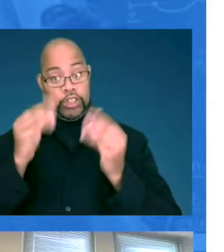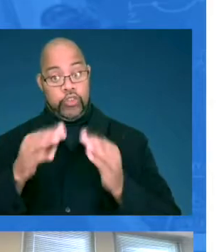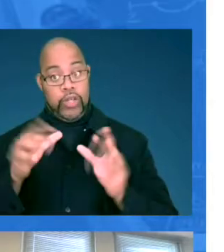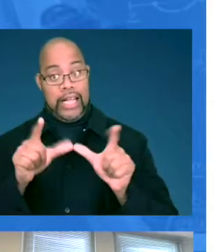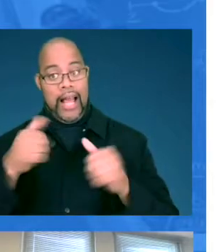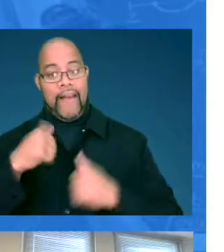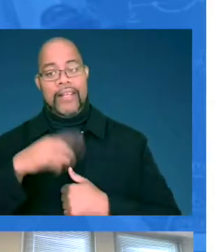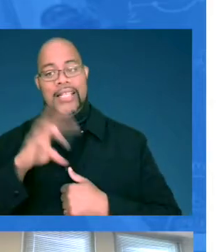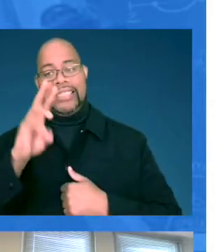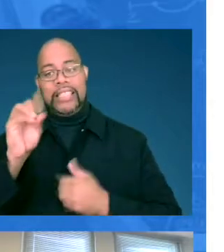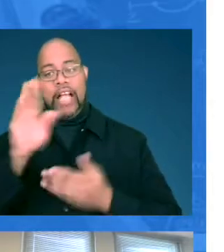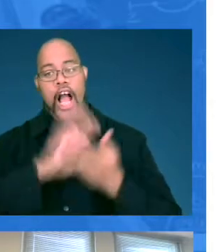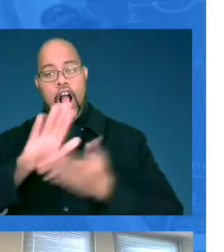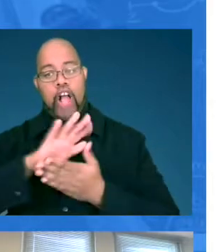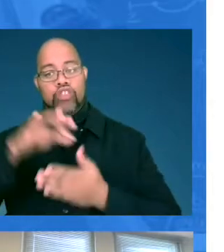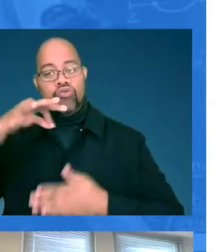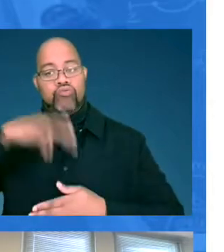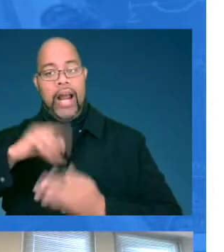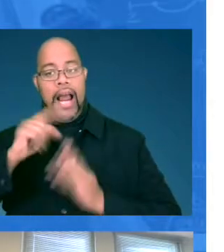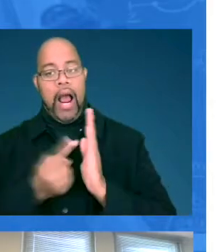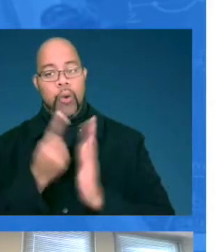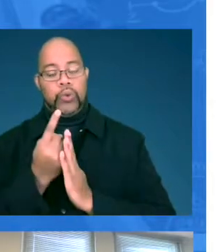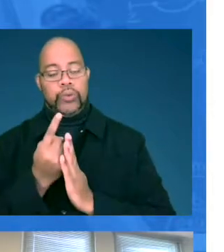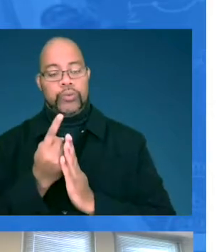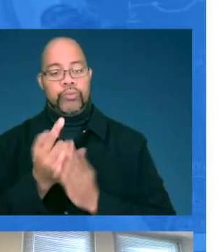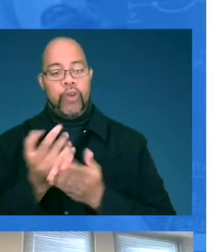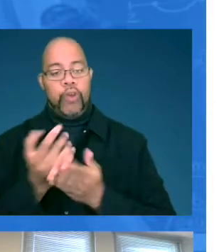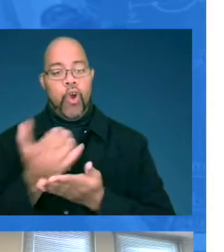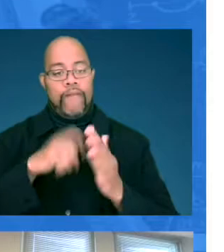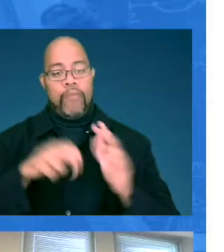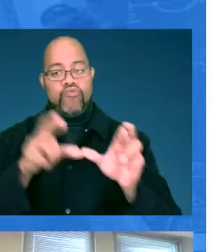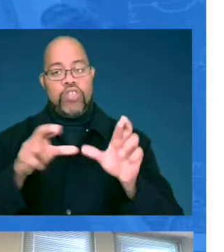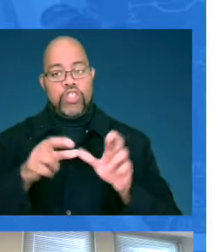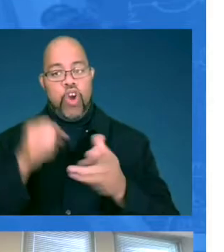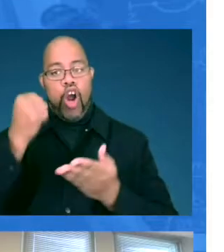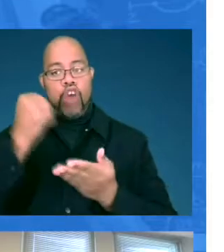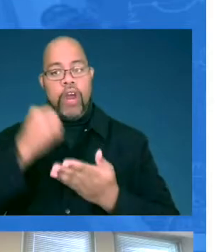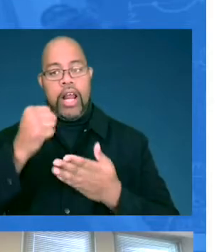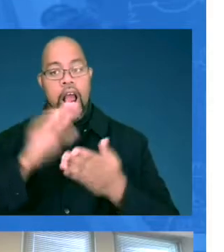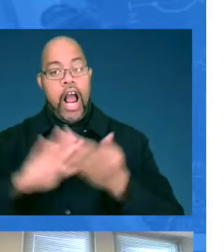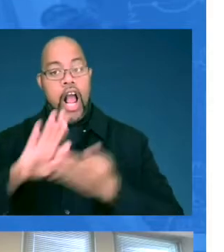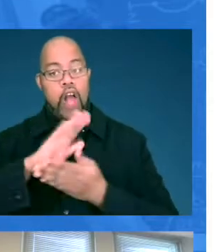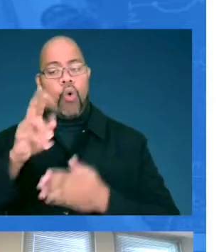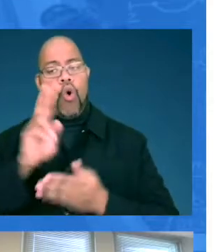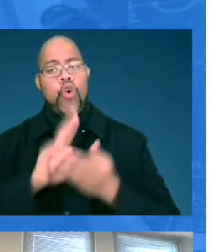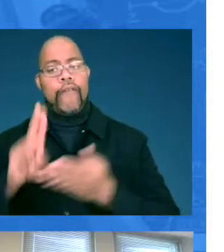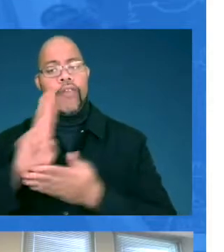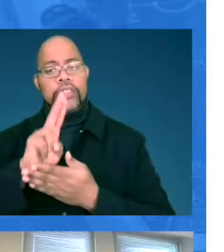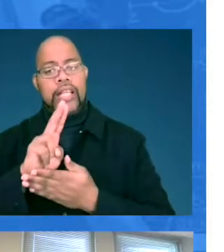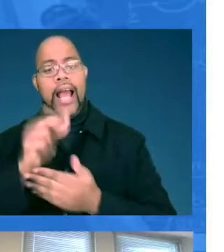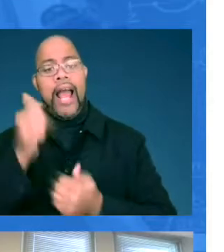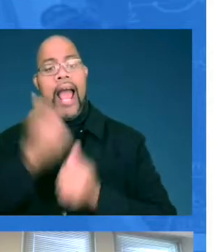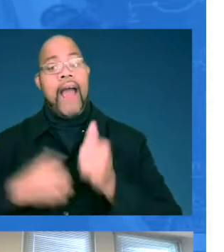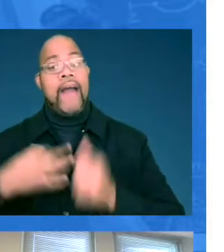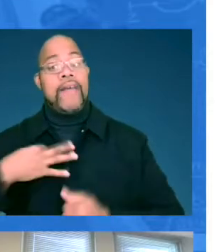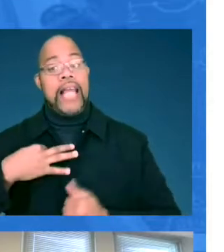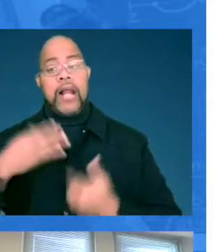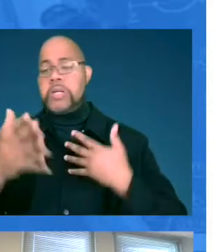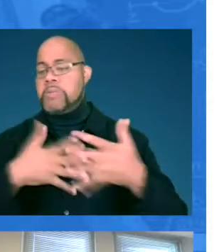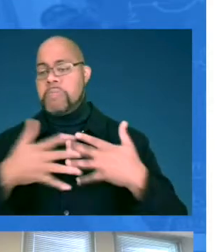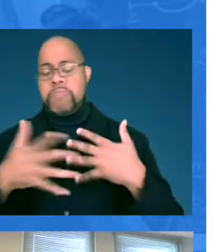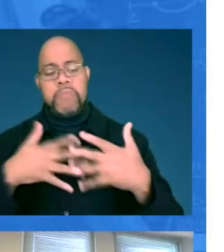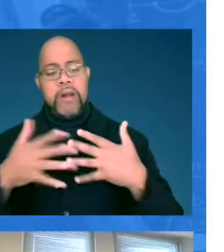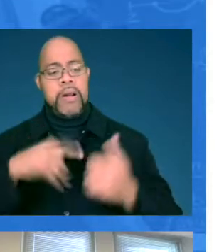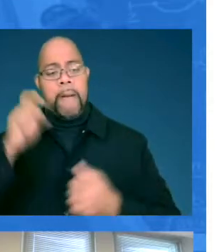to have 60 college credit hours earned from a regional accredited college or university. Every candidate, no matter